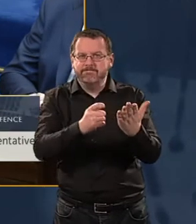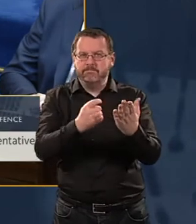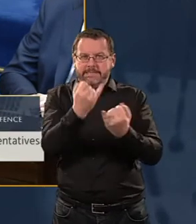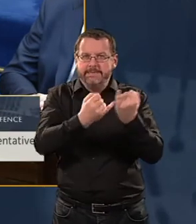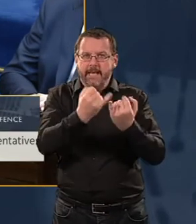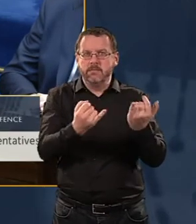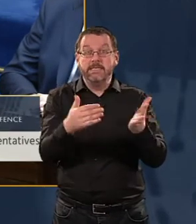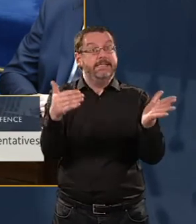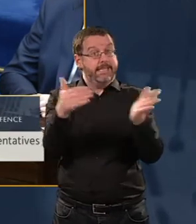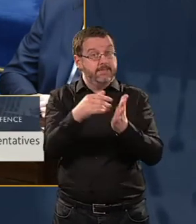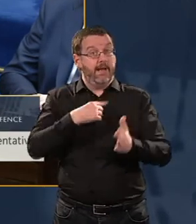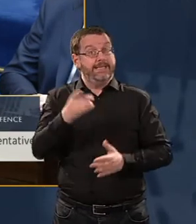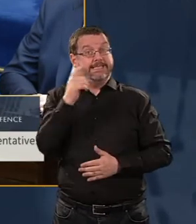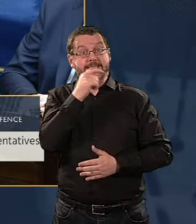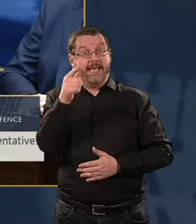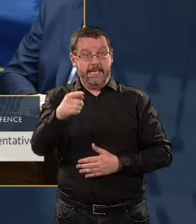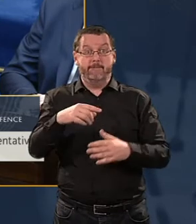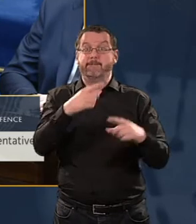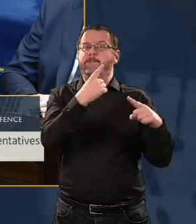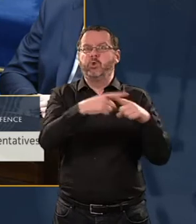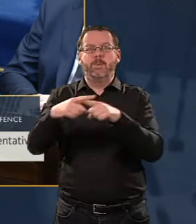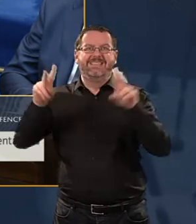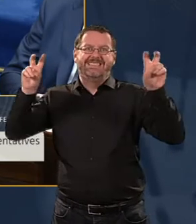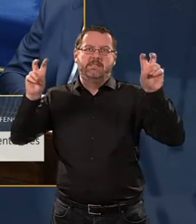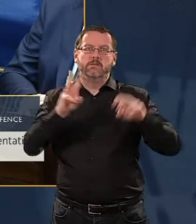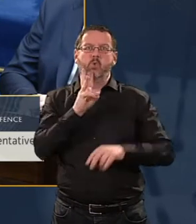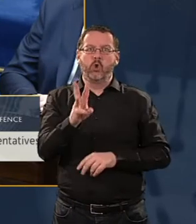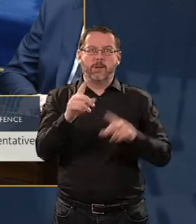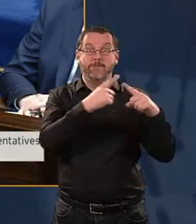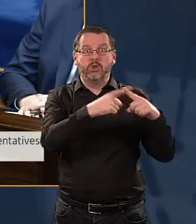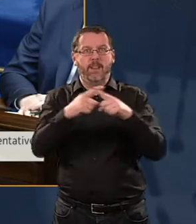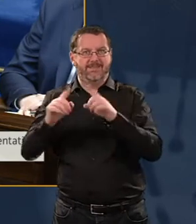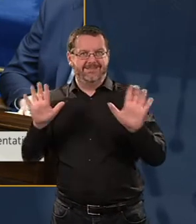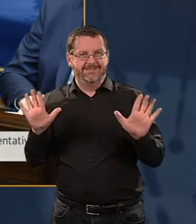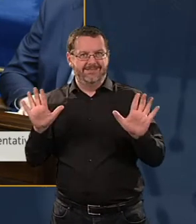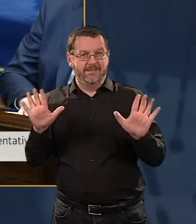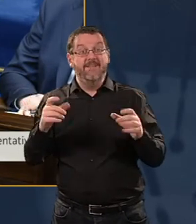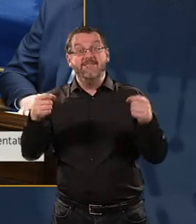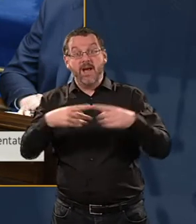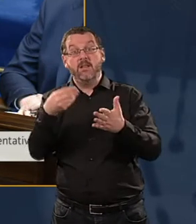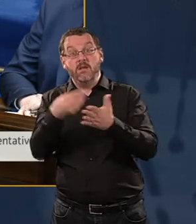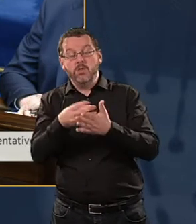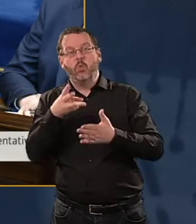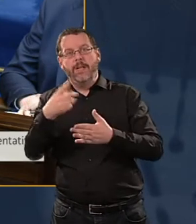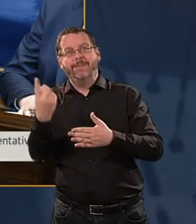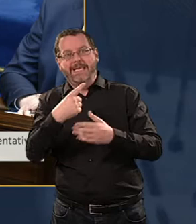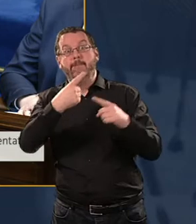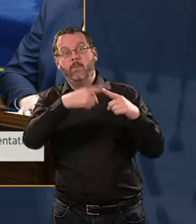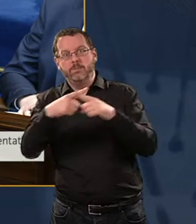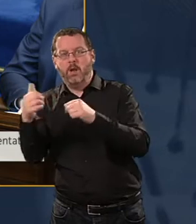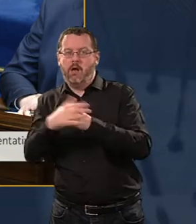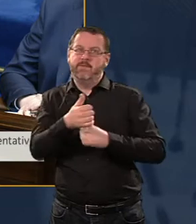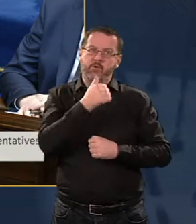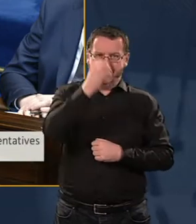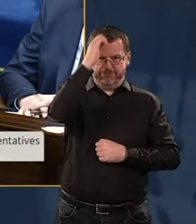Those are my words. The final cost of this will be a multiple of the original estimate. What you would